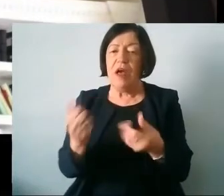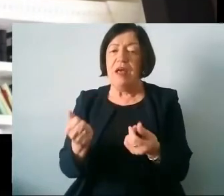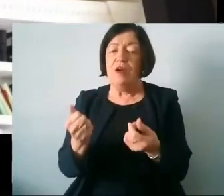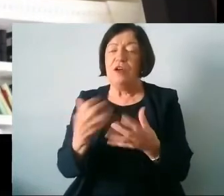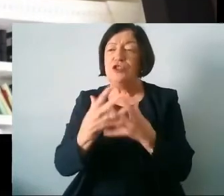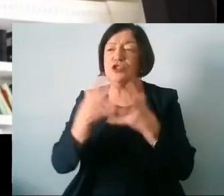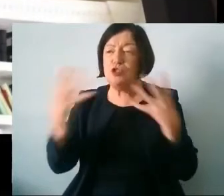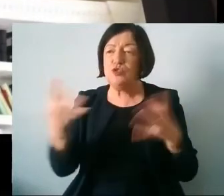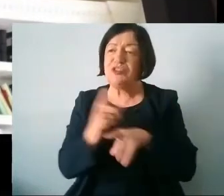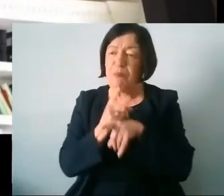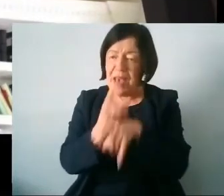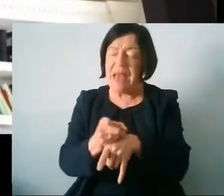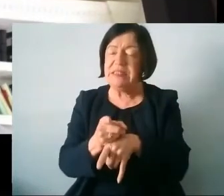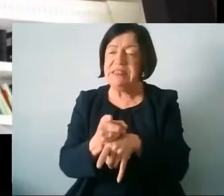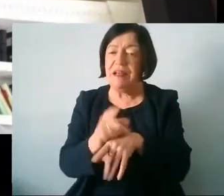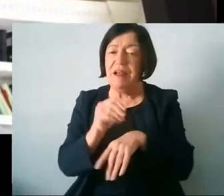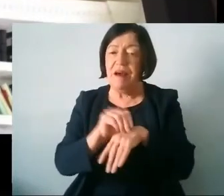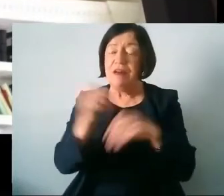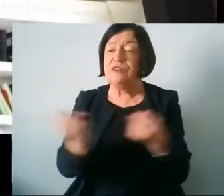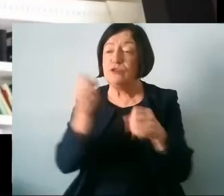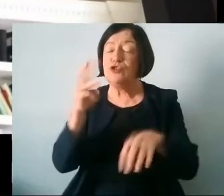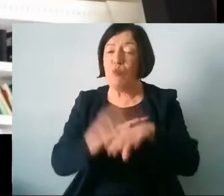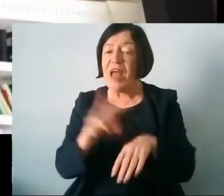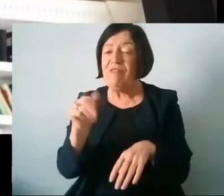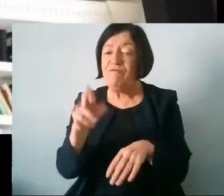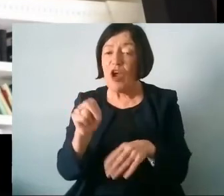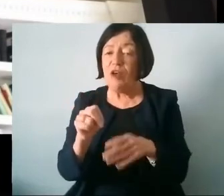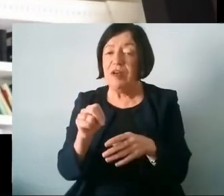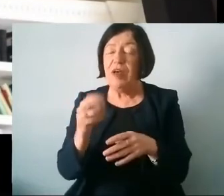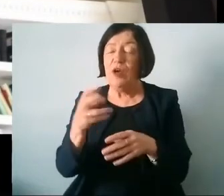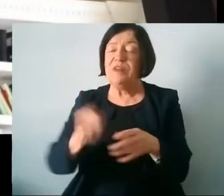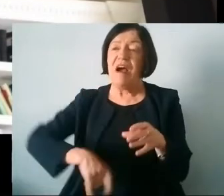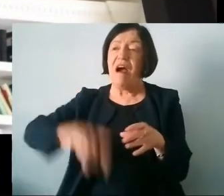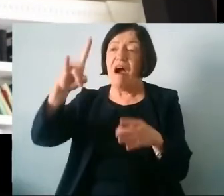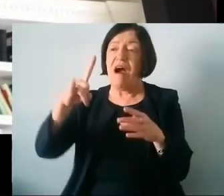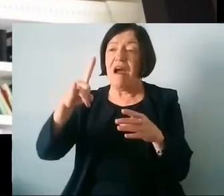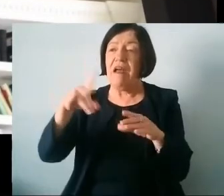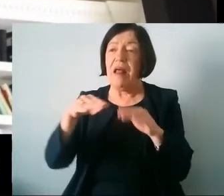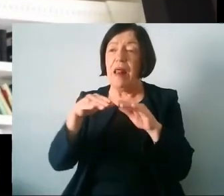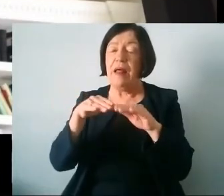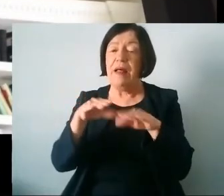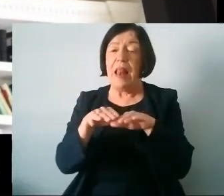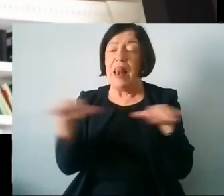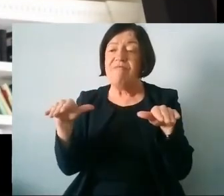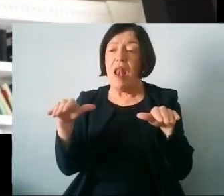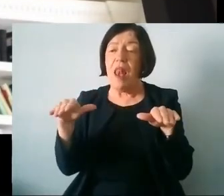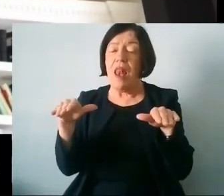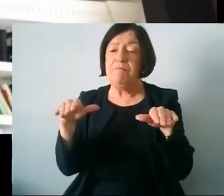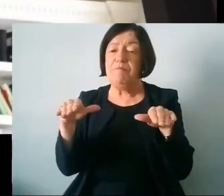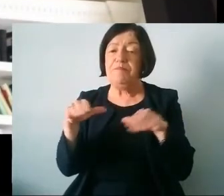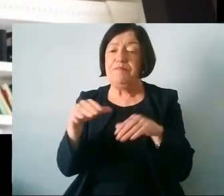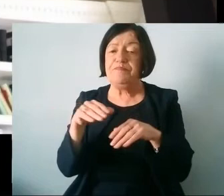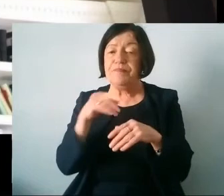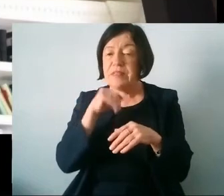huge dependency on social welfare and would have a high level of um say